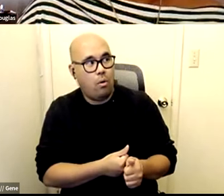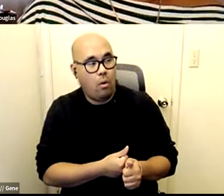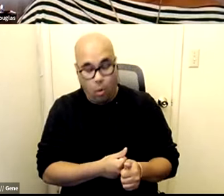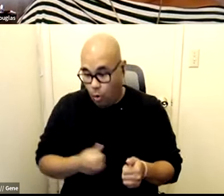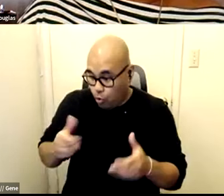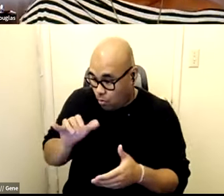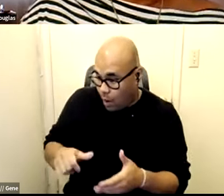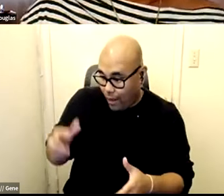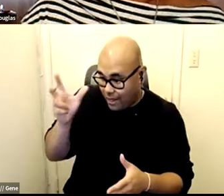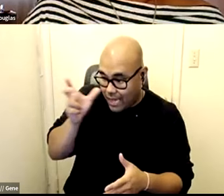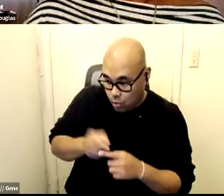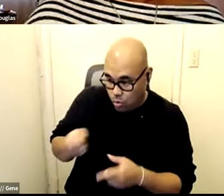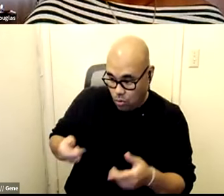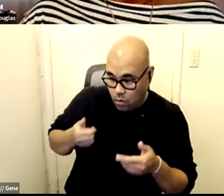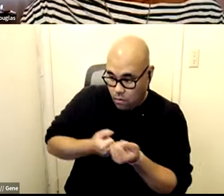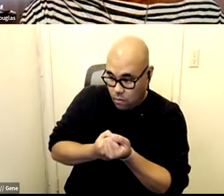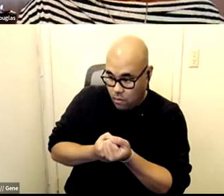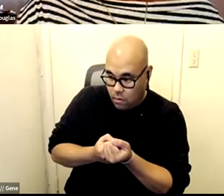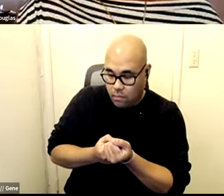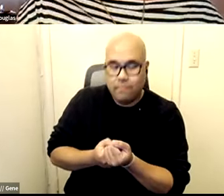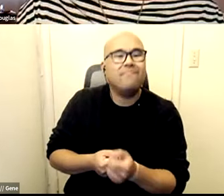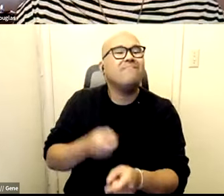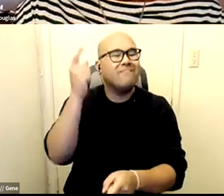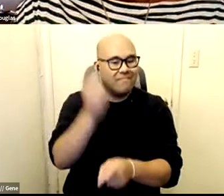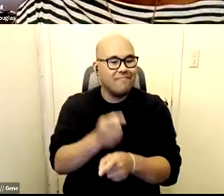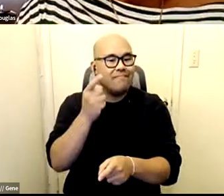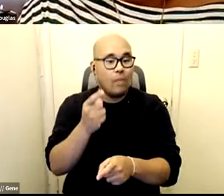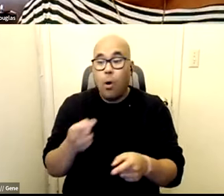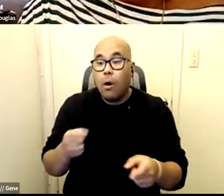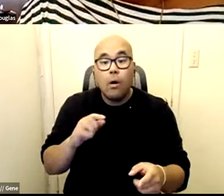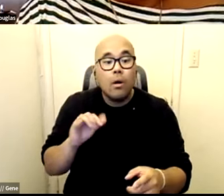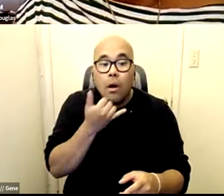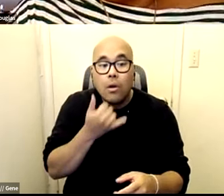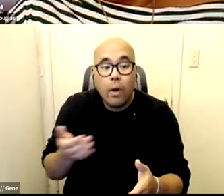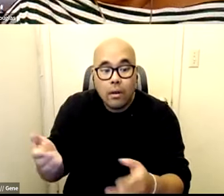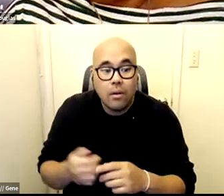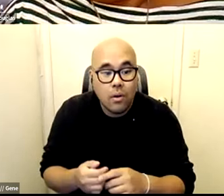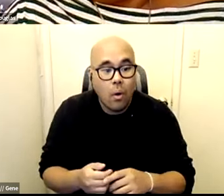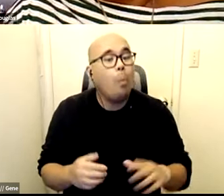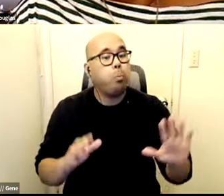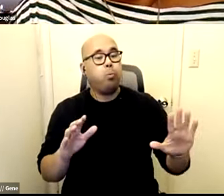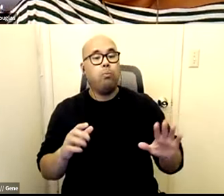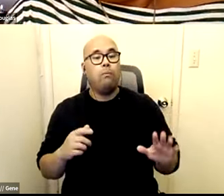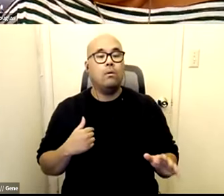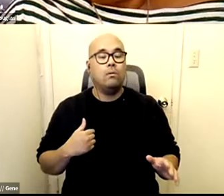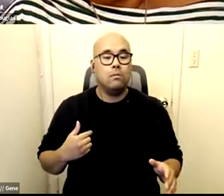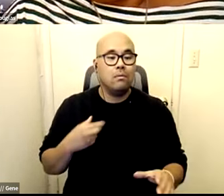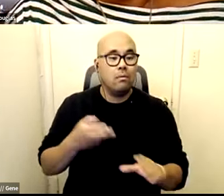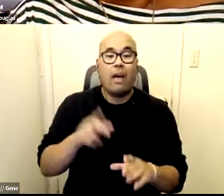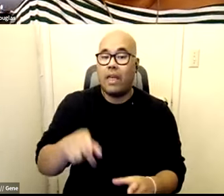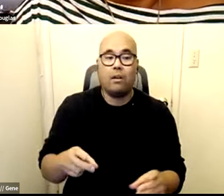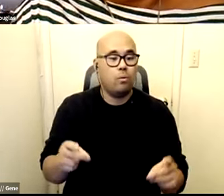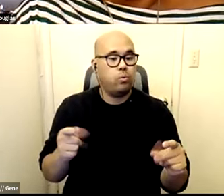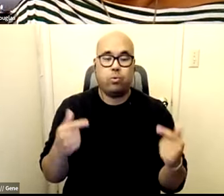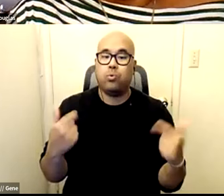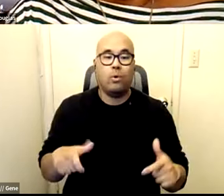that's exactly right and and for too long the drug war itself oh yeah go ahead joyce for a second no i just i that deserves a moment